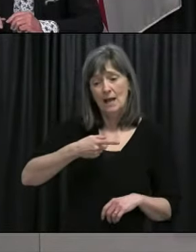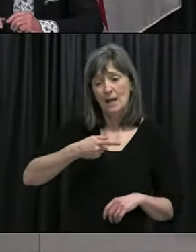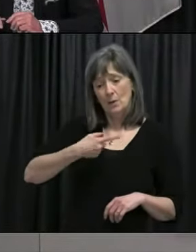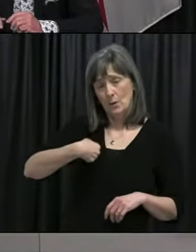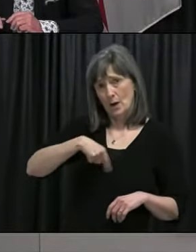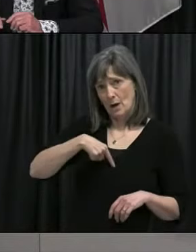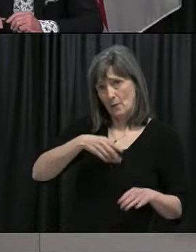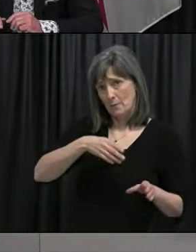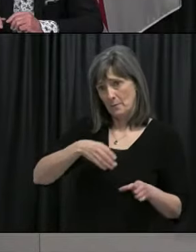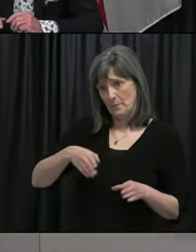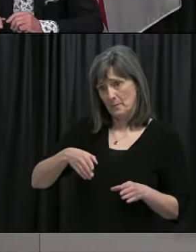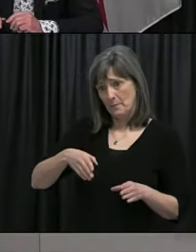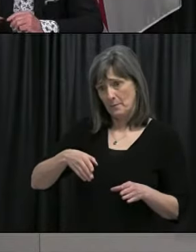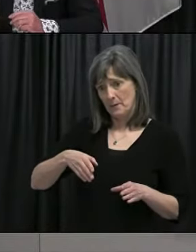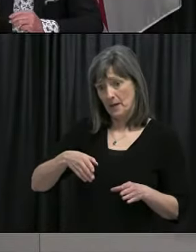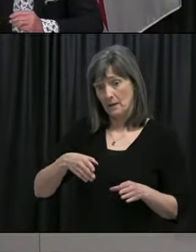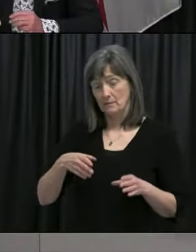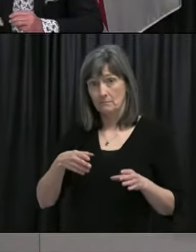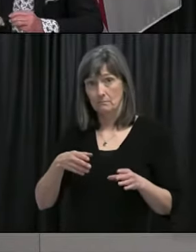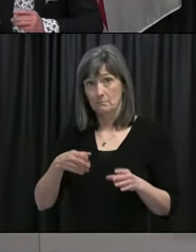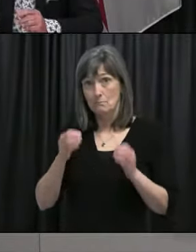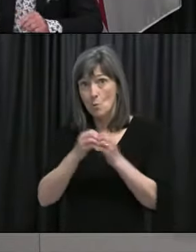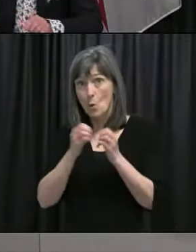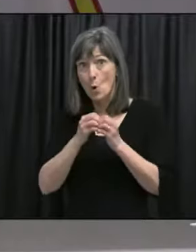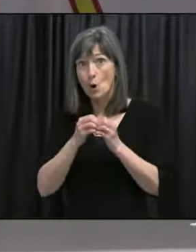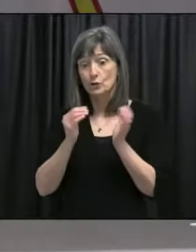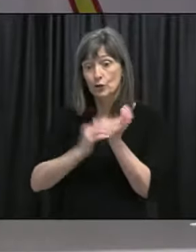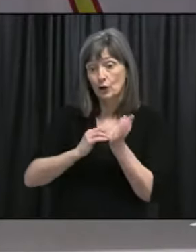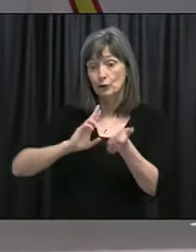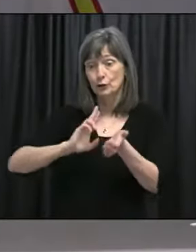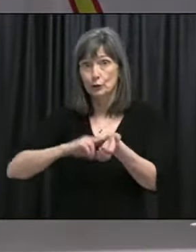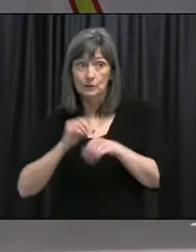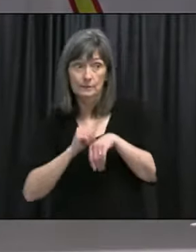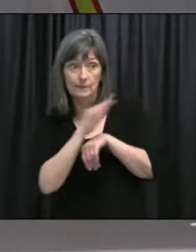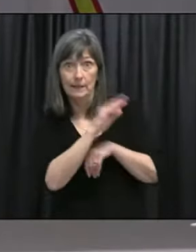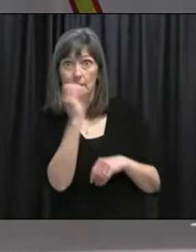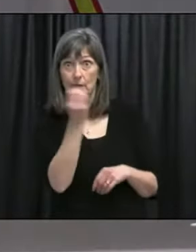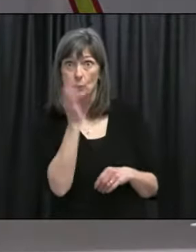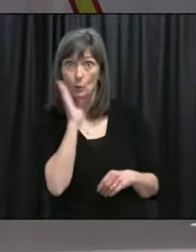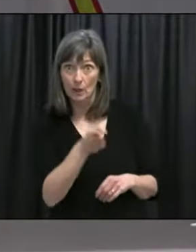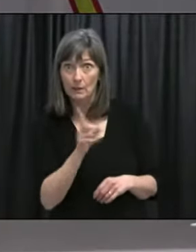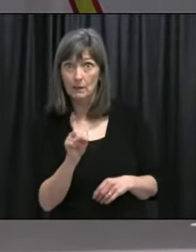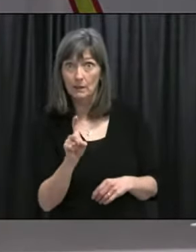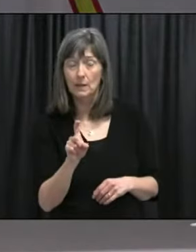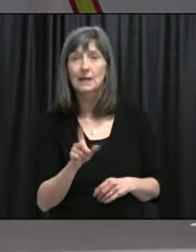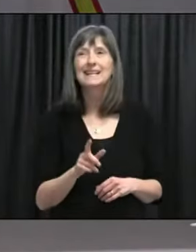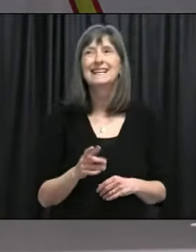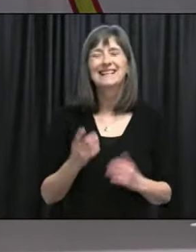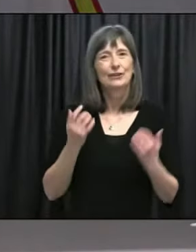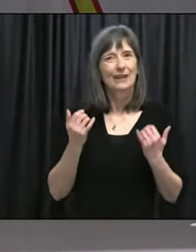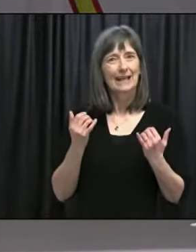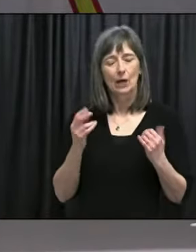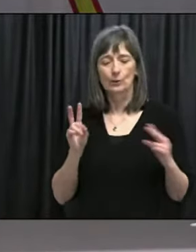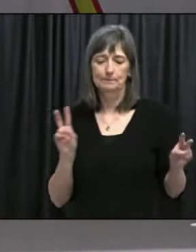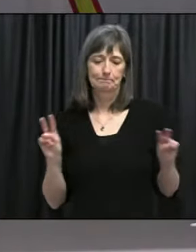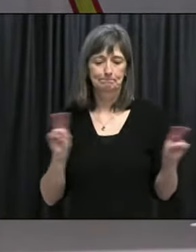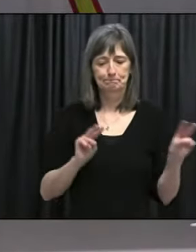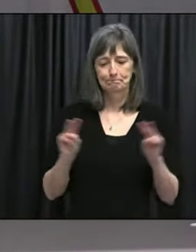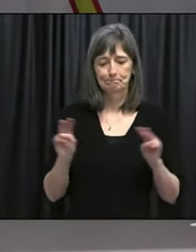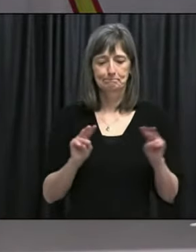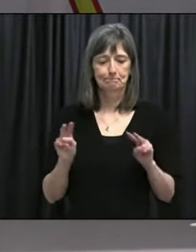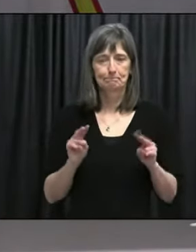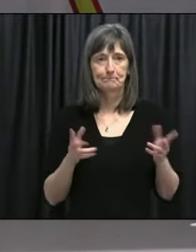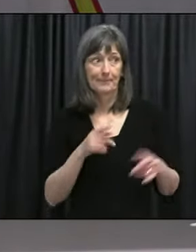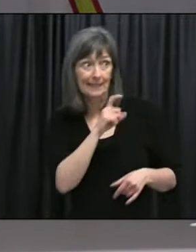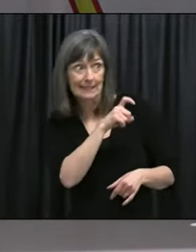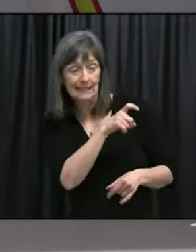do we plan to send more teams to Ontario? Uh, it is, right now we're looking at everything and looking at, uh, what they